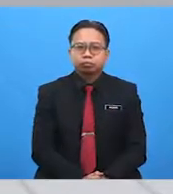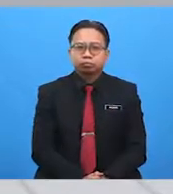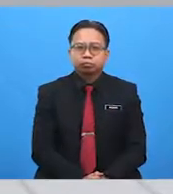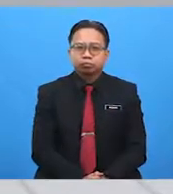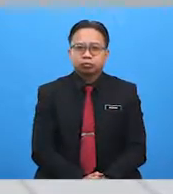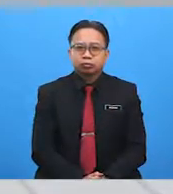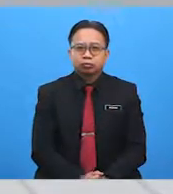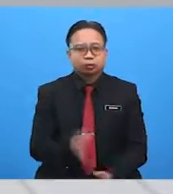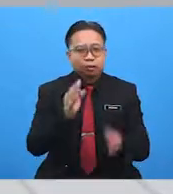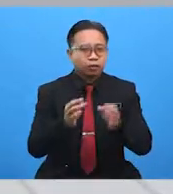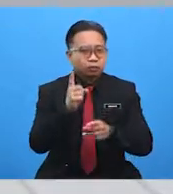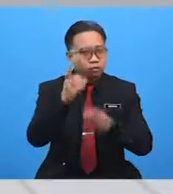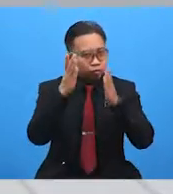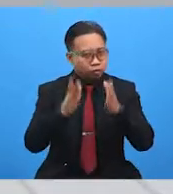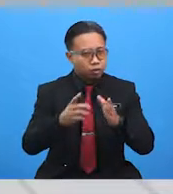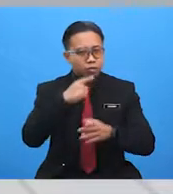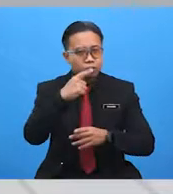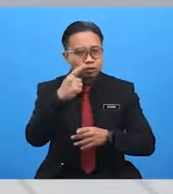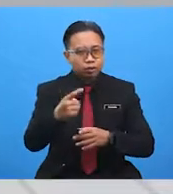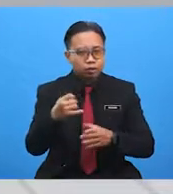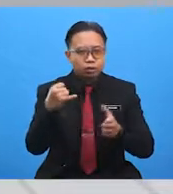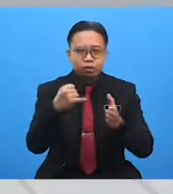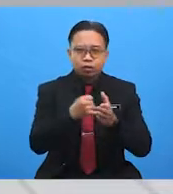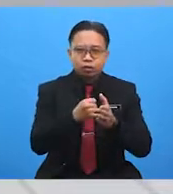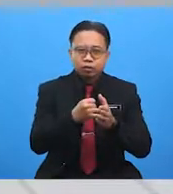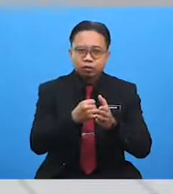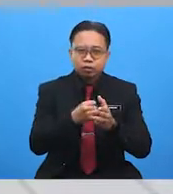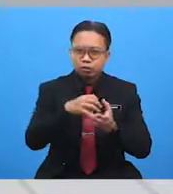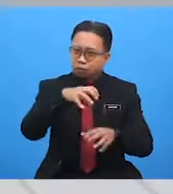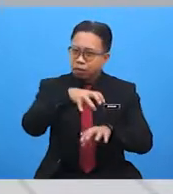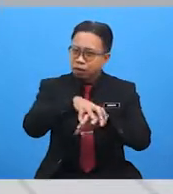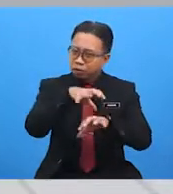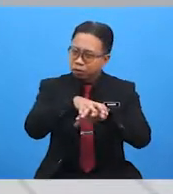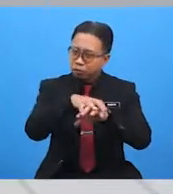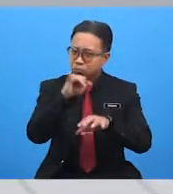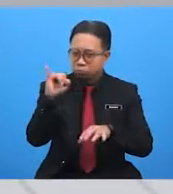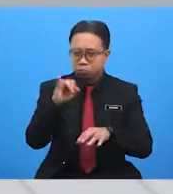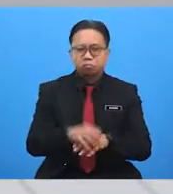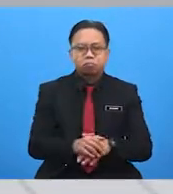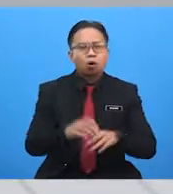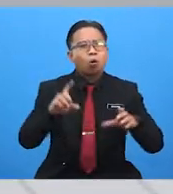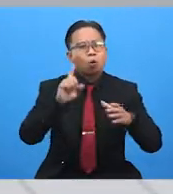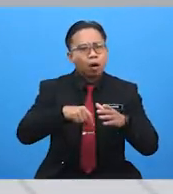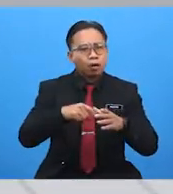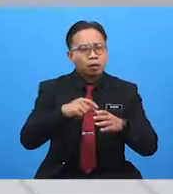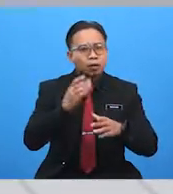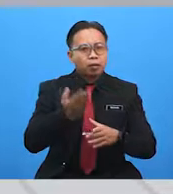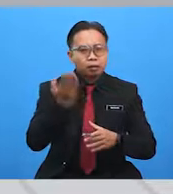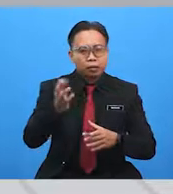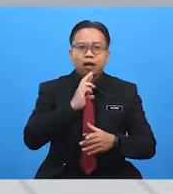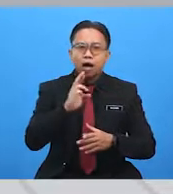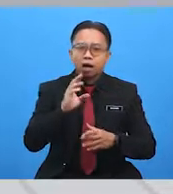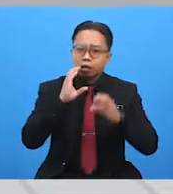If someone says, it's baking today, do you know what they're talking about?